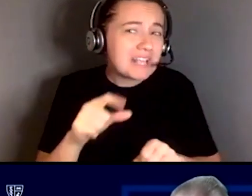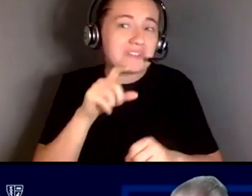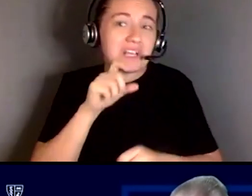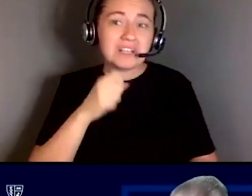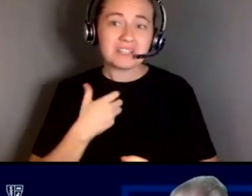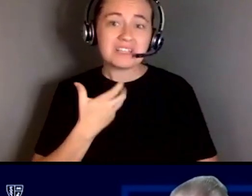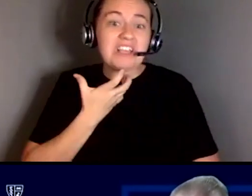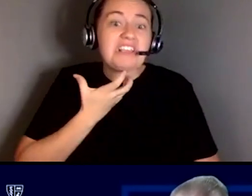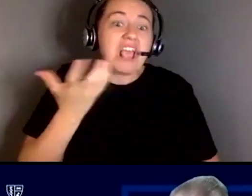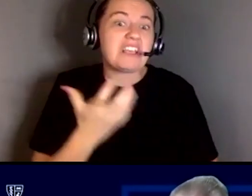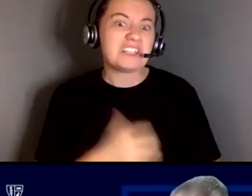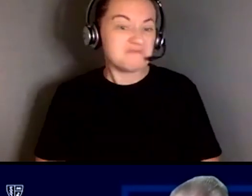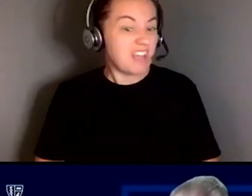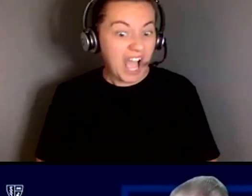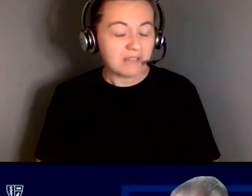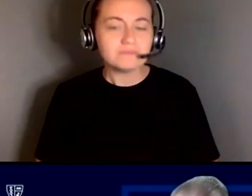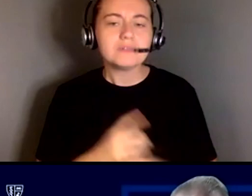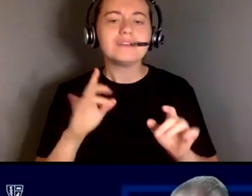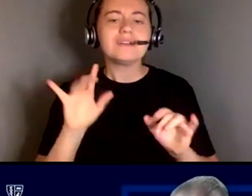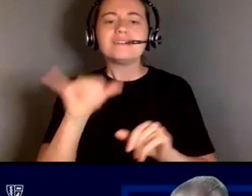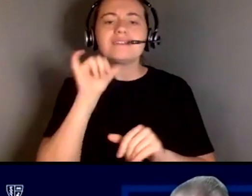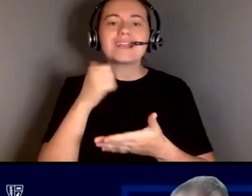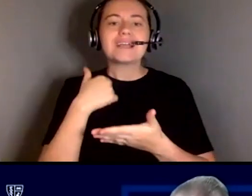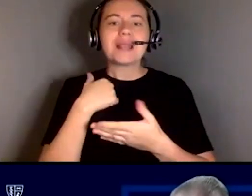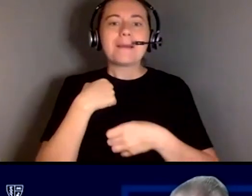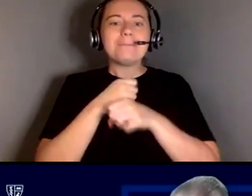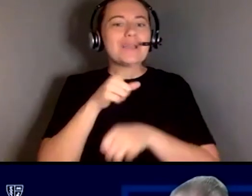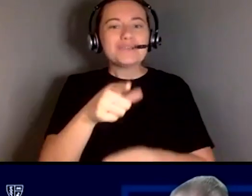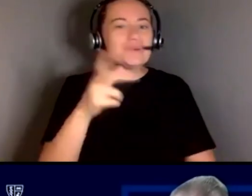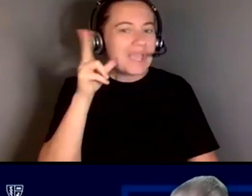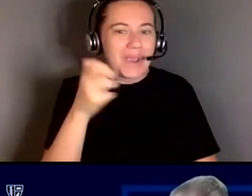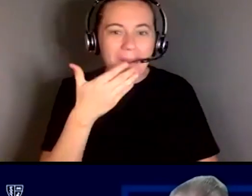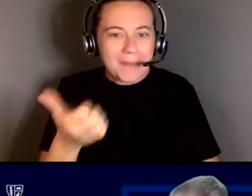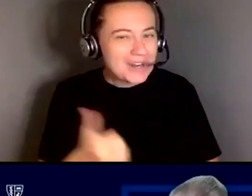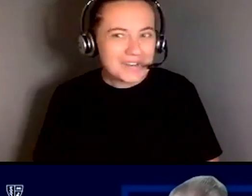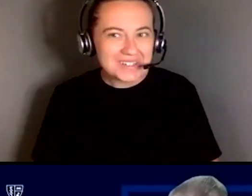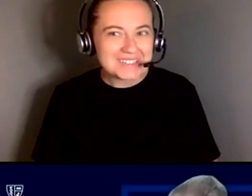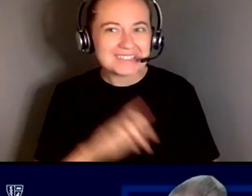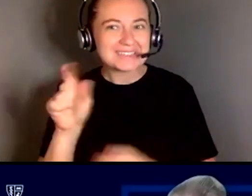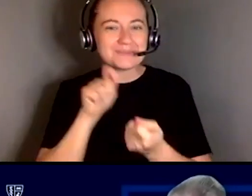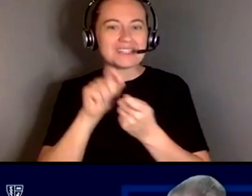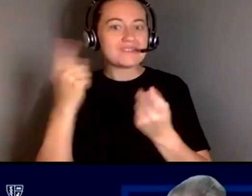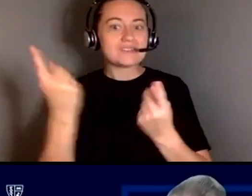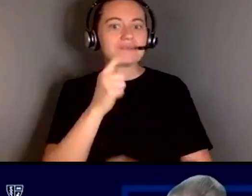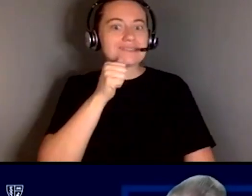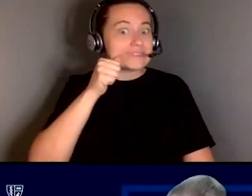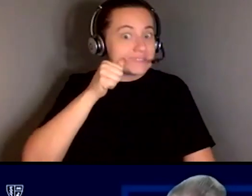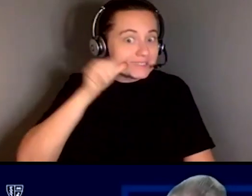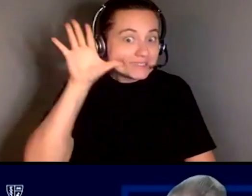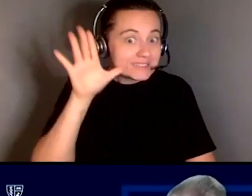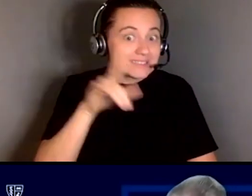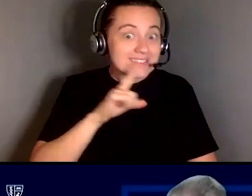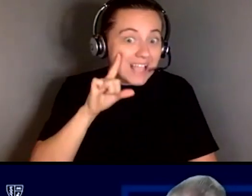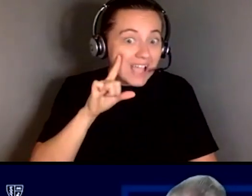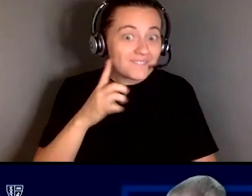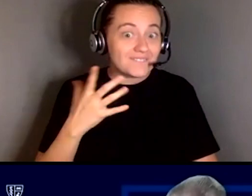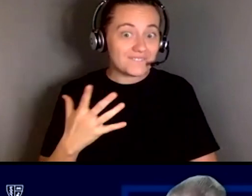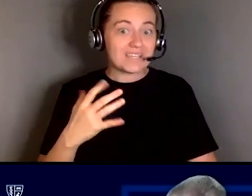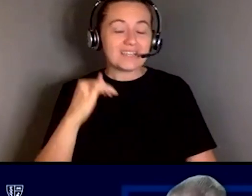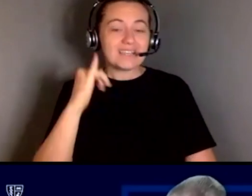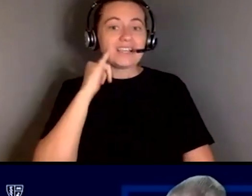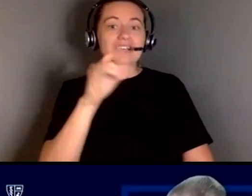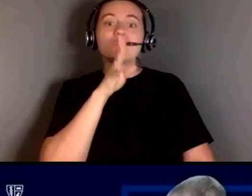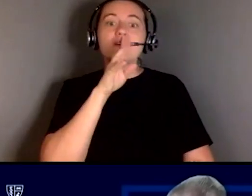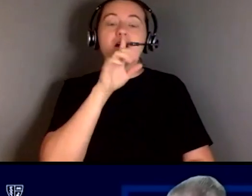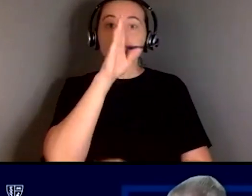it's not going to make him hear any better particularly someone who's completely talking directly to